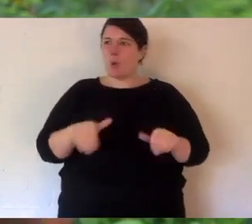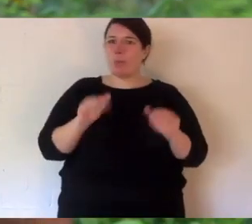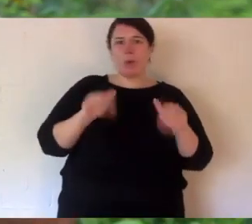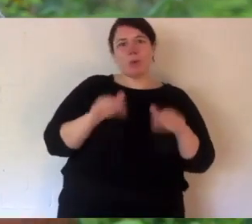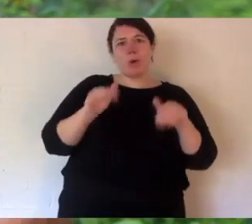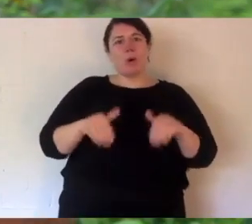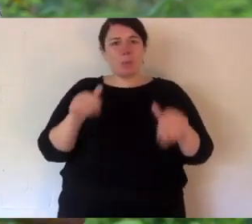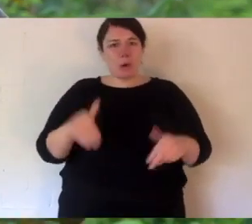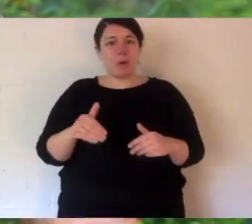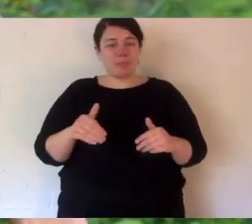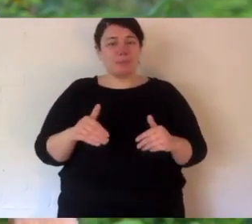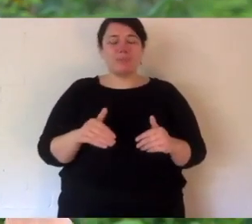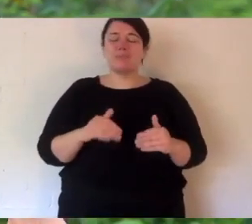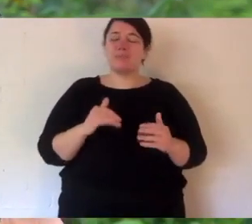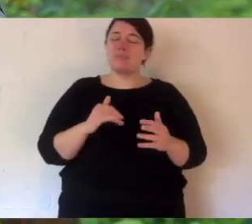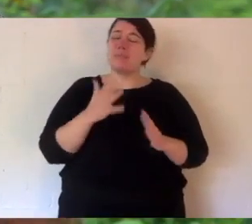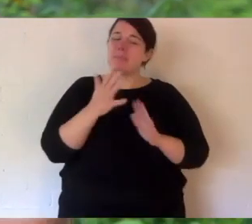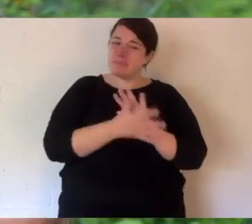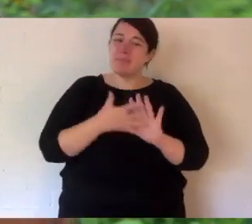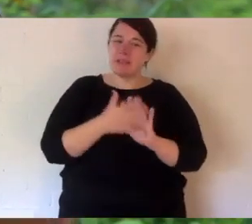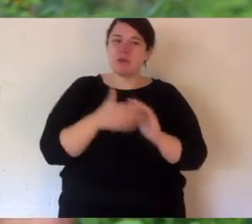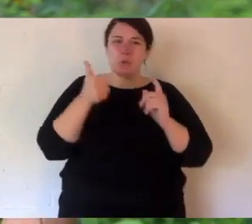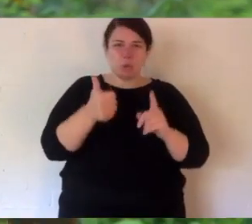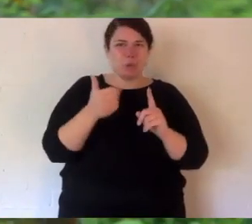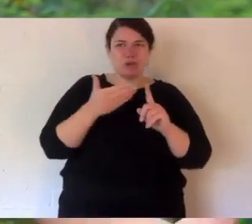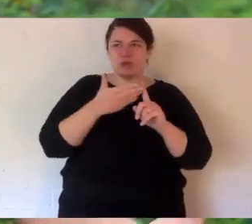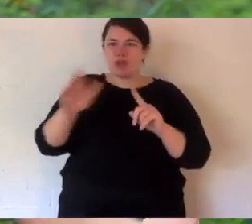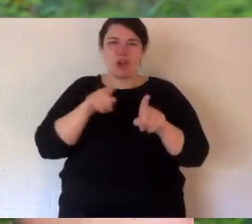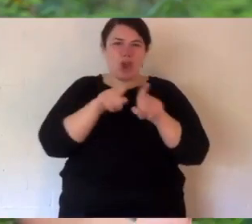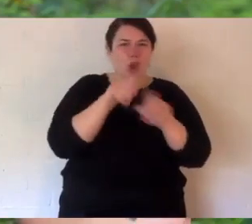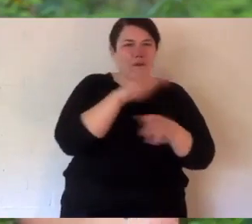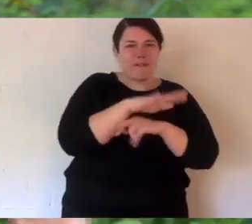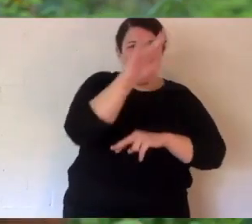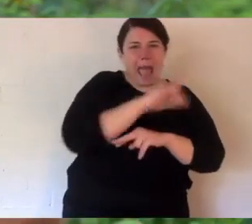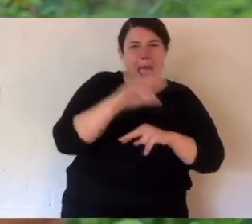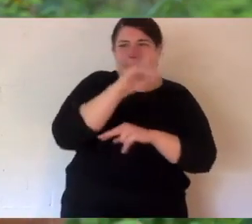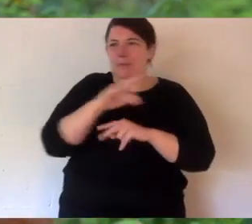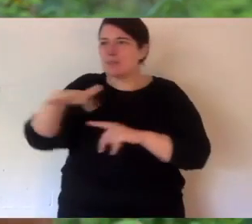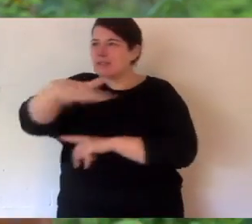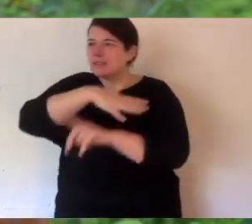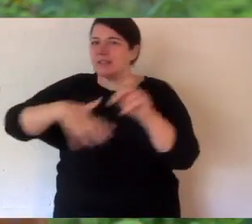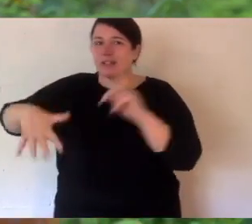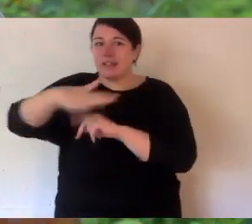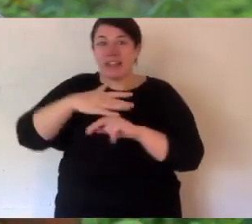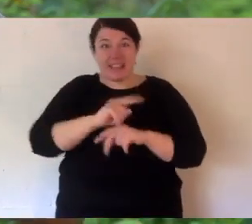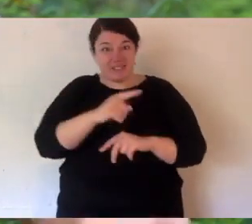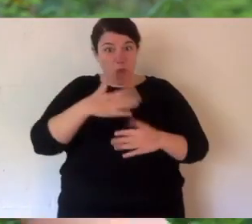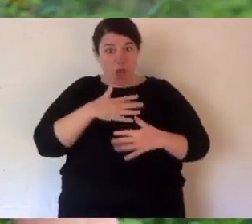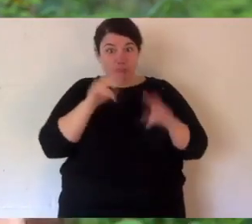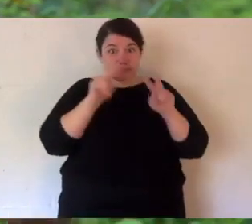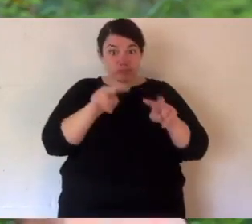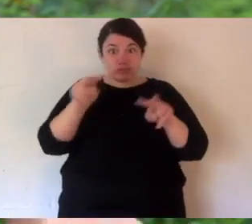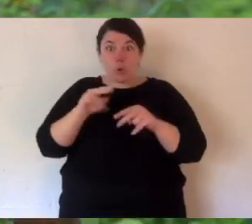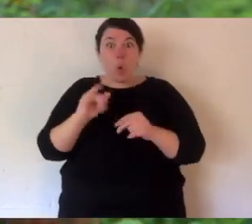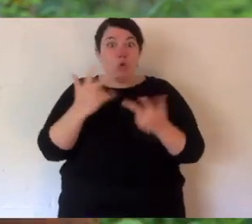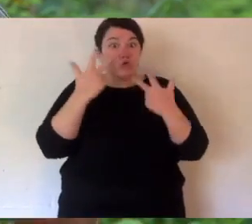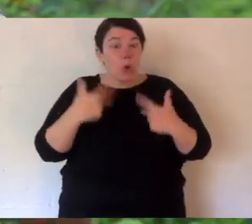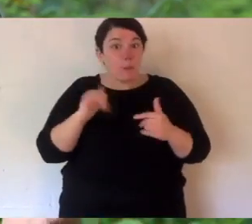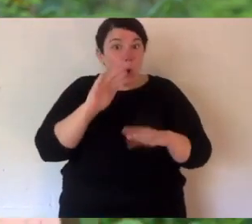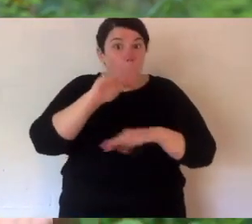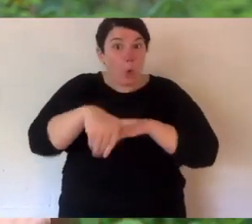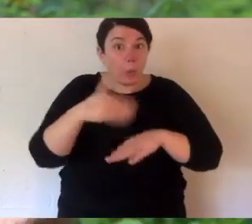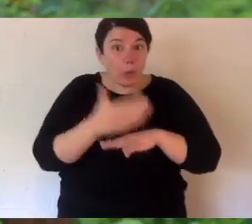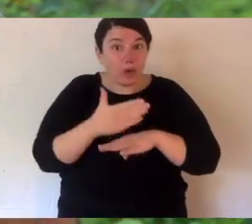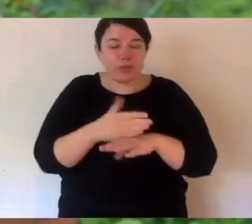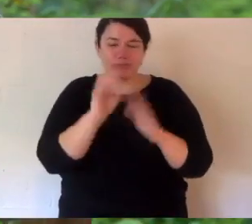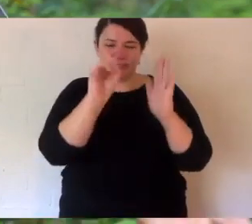moment. Like you probably do too. So this is a great distraction for us. And hopefully you. If you like what you've seen. Or want to show me